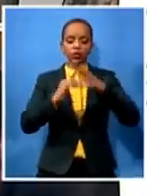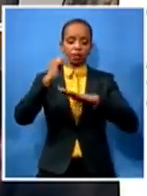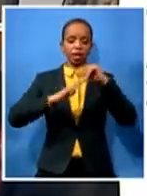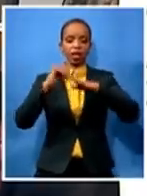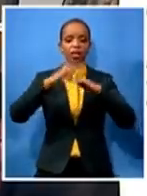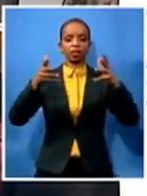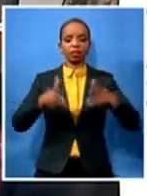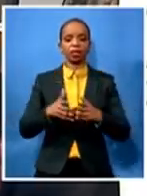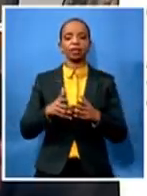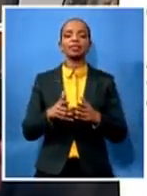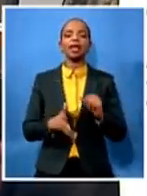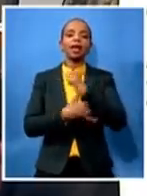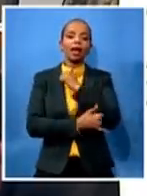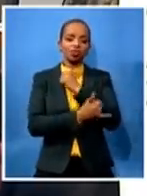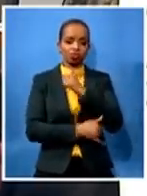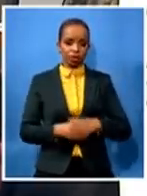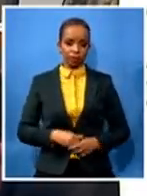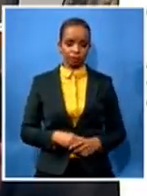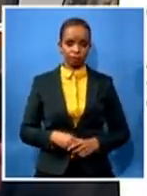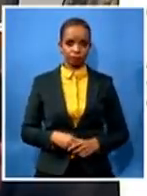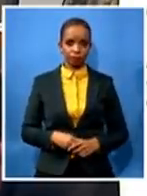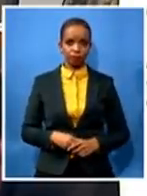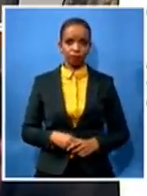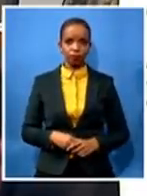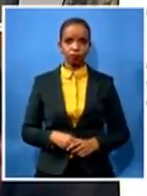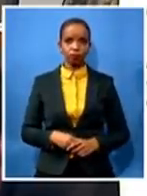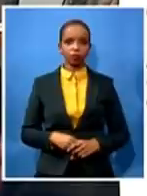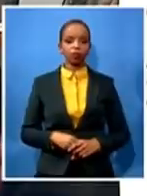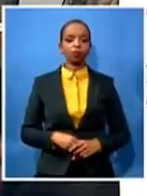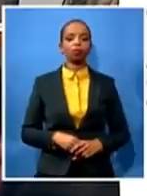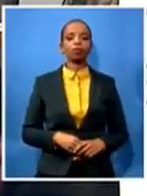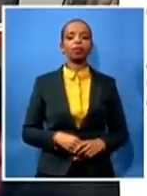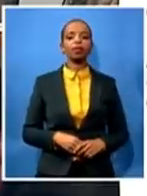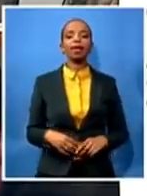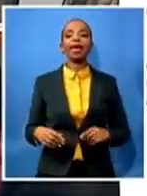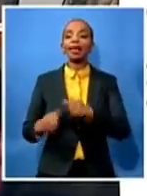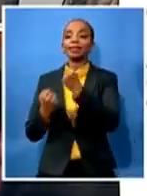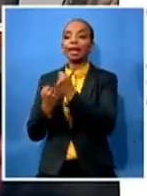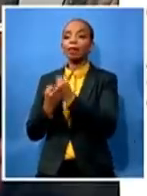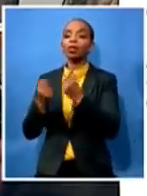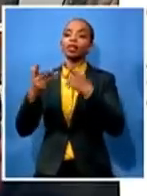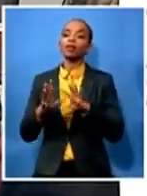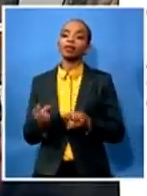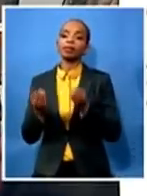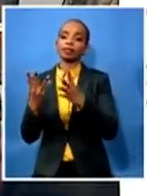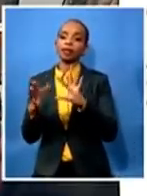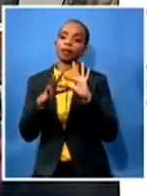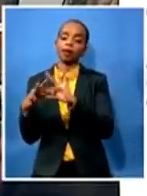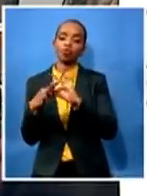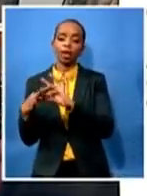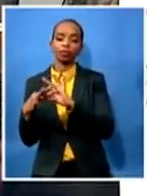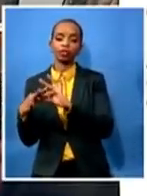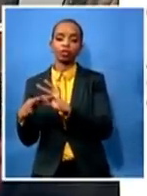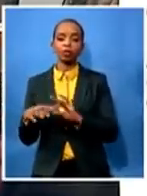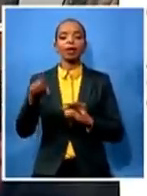given and the relationship had no strings attached and that is an assertion that mr agrisi himself